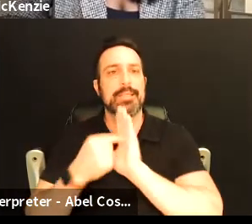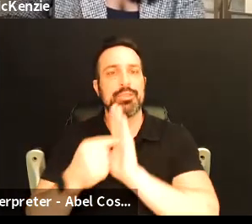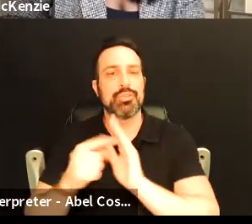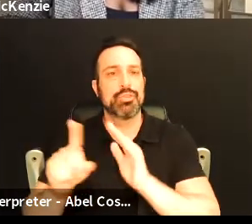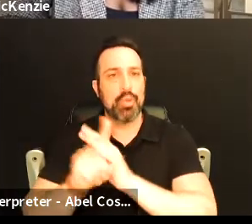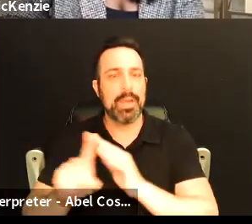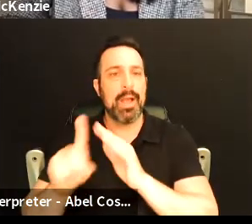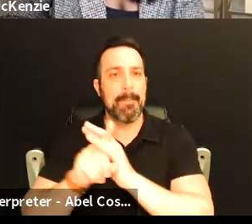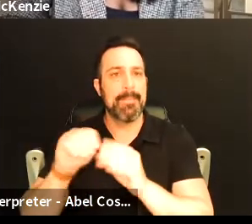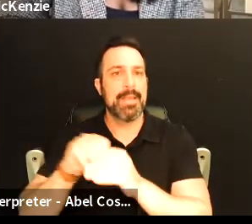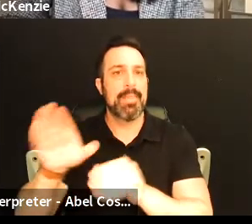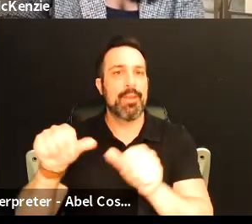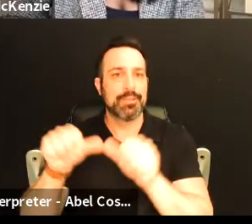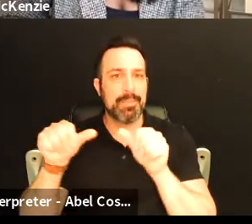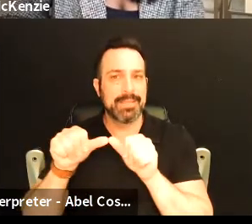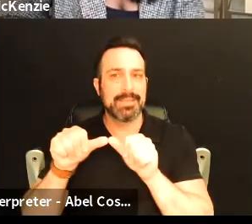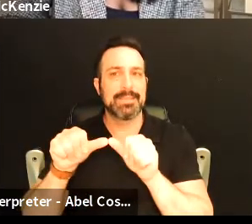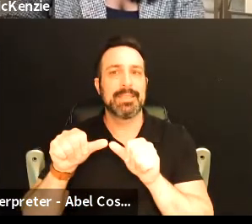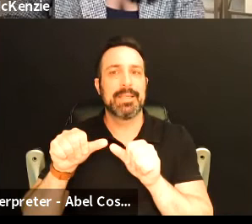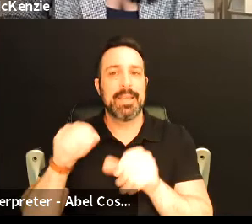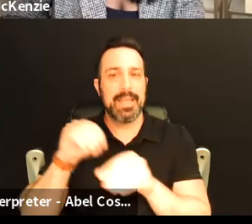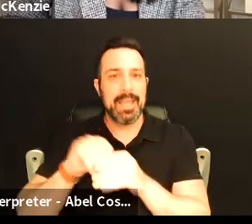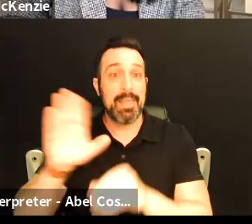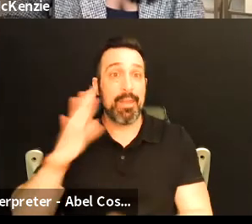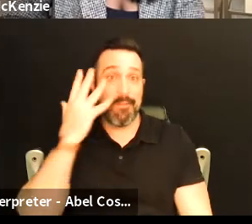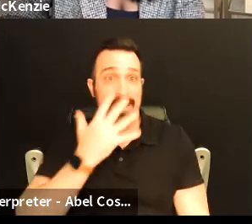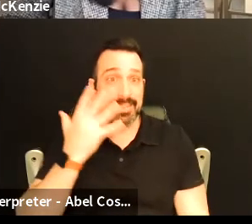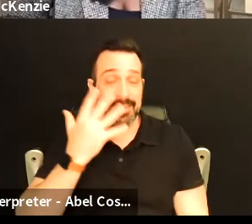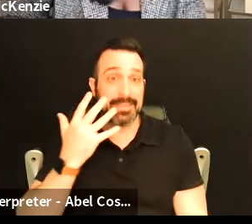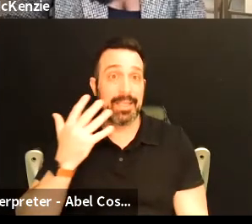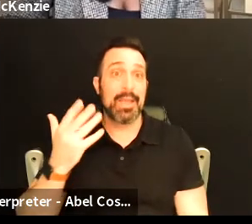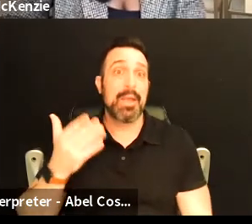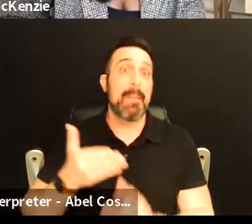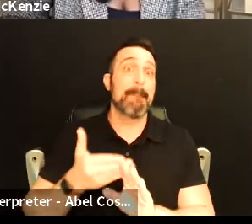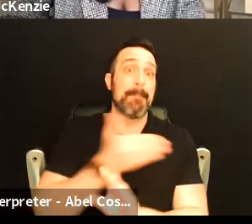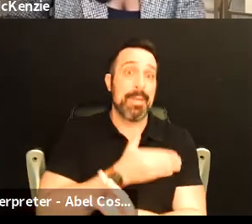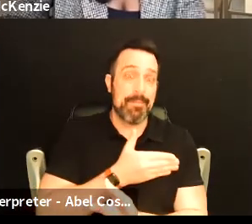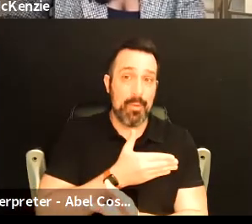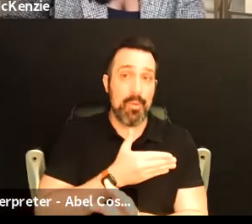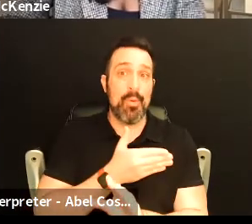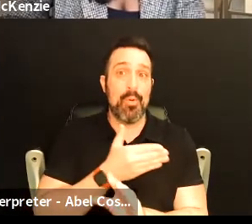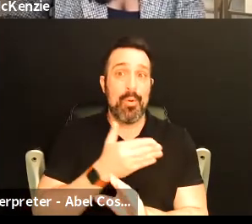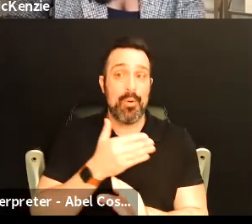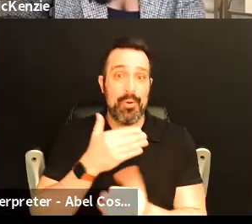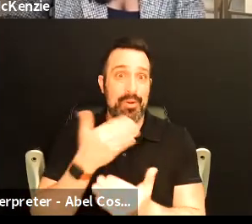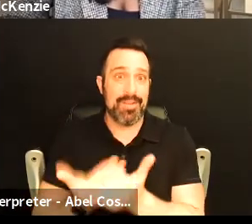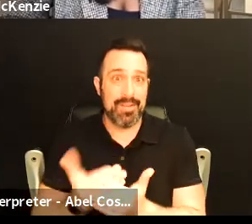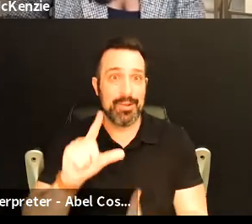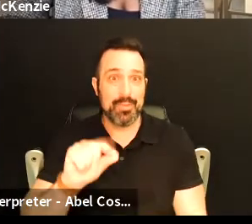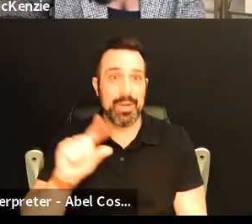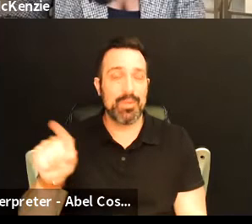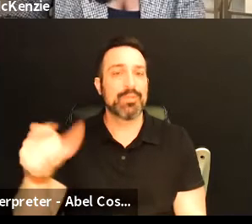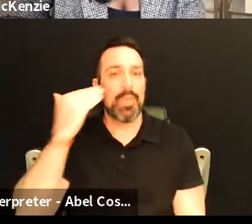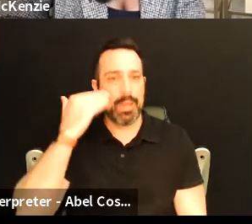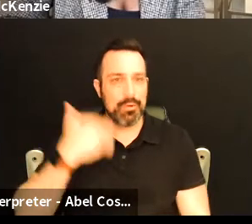in their spaces and in their and in their faces before they we got to 2020 so they knew my